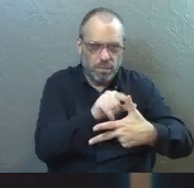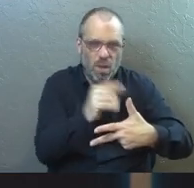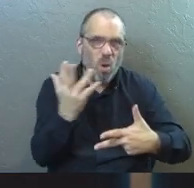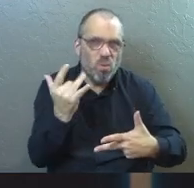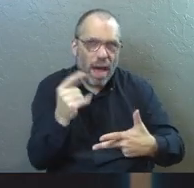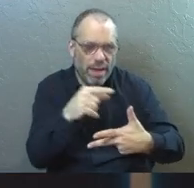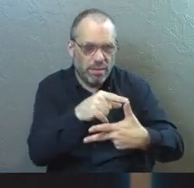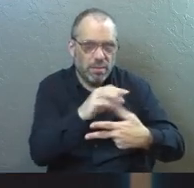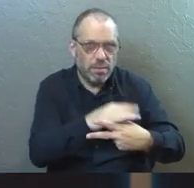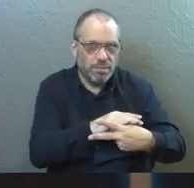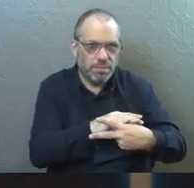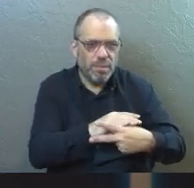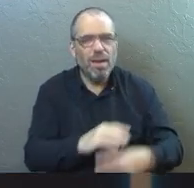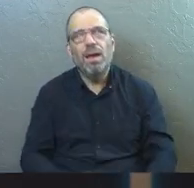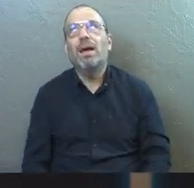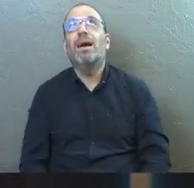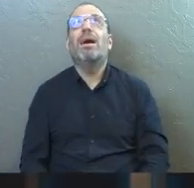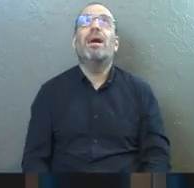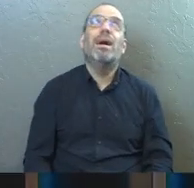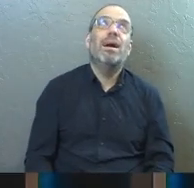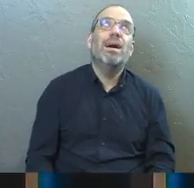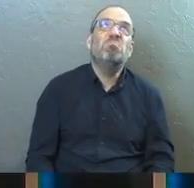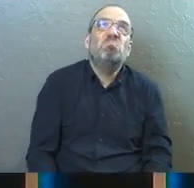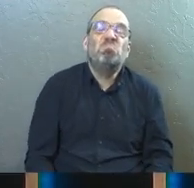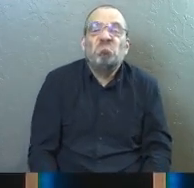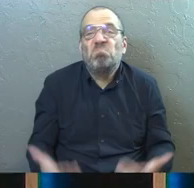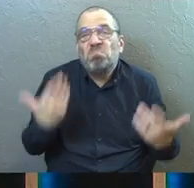Why? I don't know.